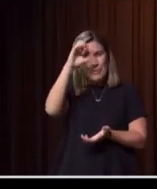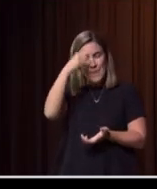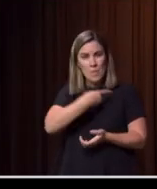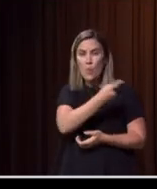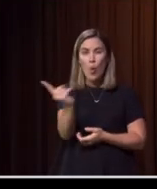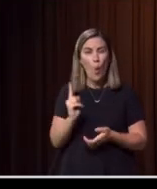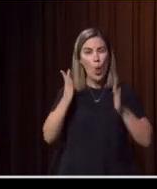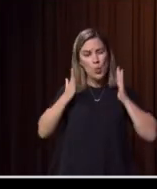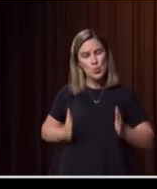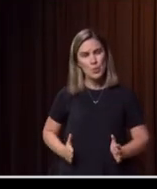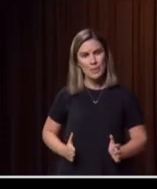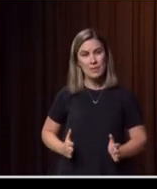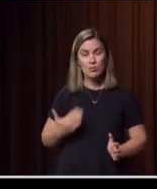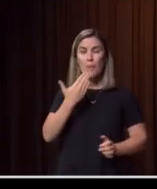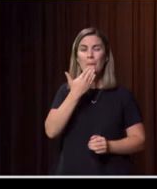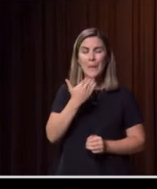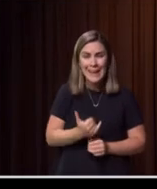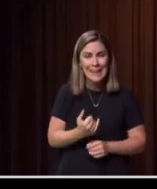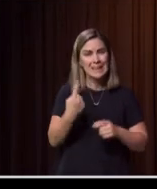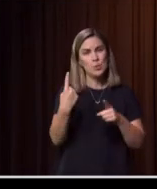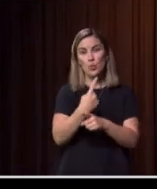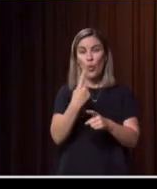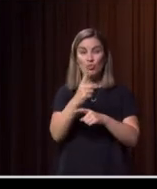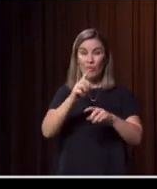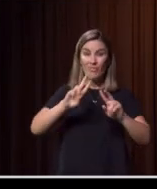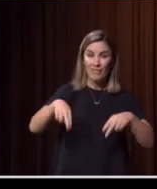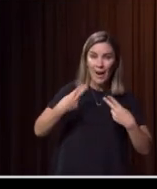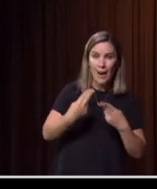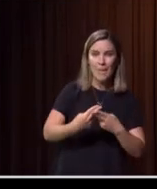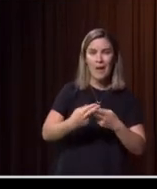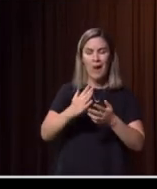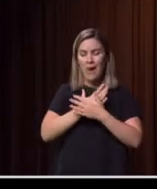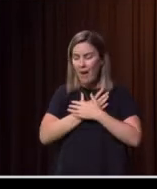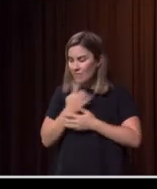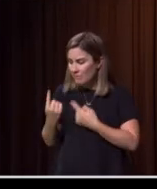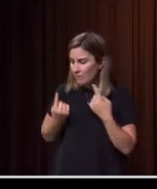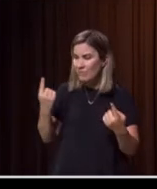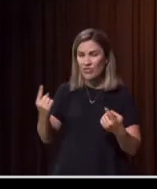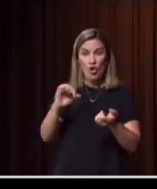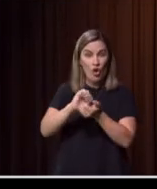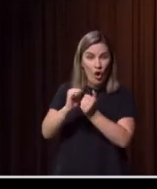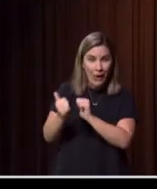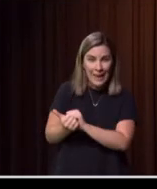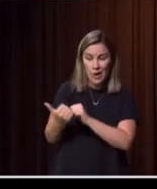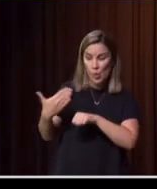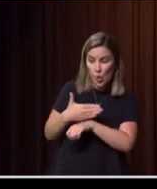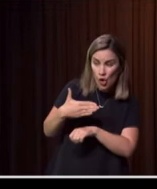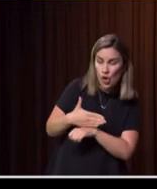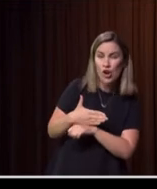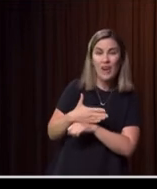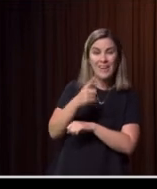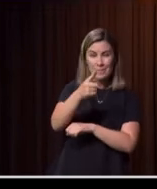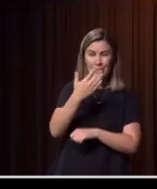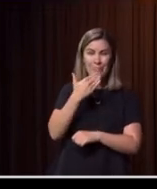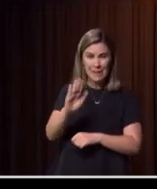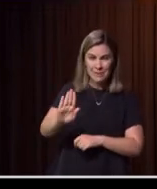people, talk with family, loved ones, colleagues, mates, and for goodness sake, put your hand up for a bit of assistance. If you and